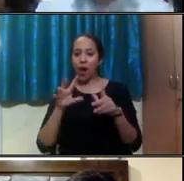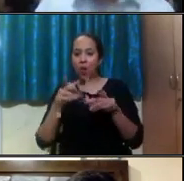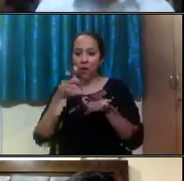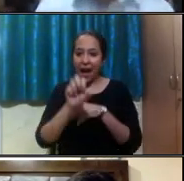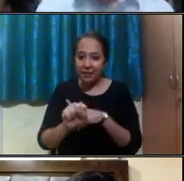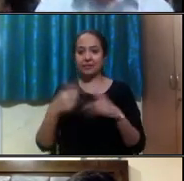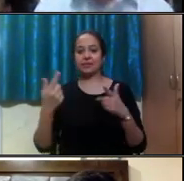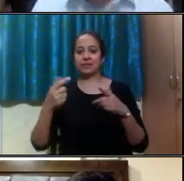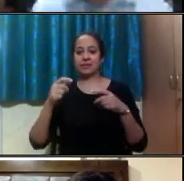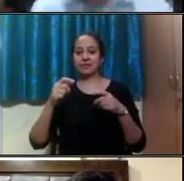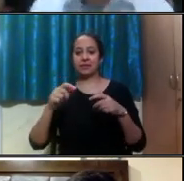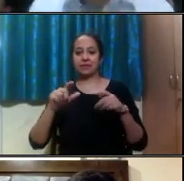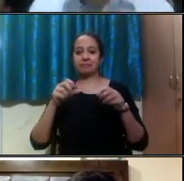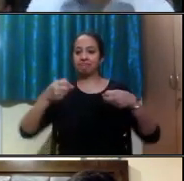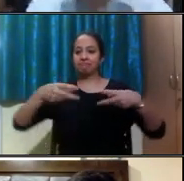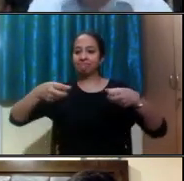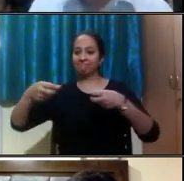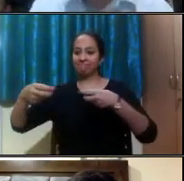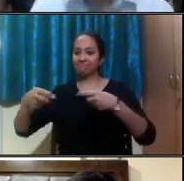captioning.